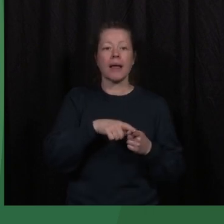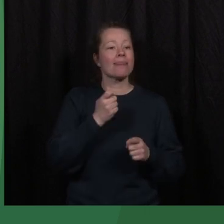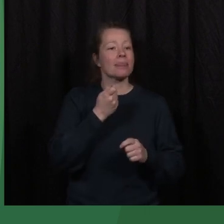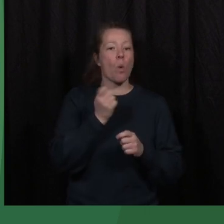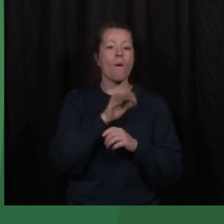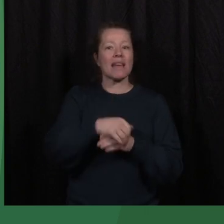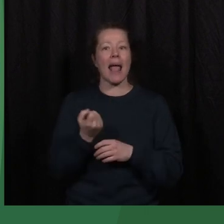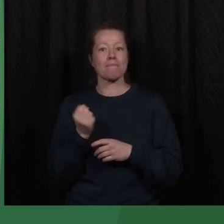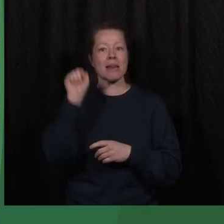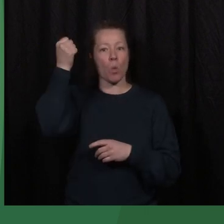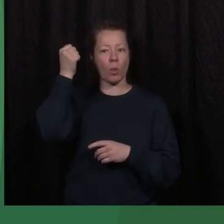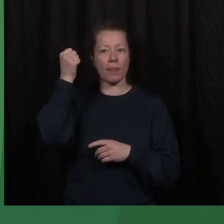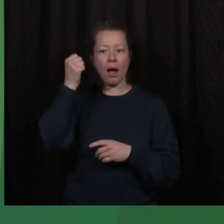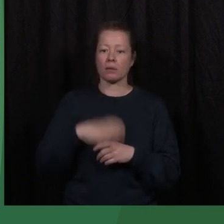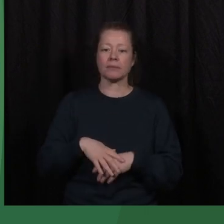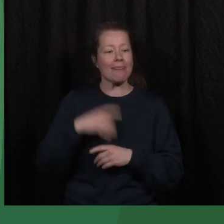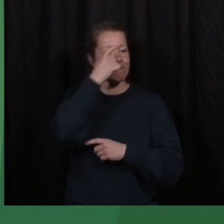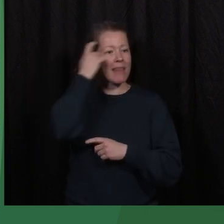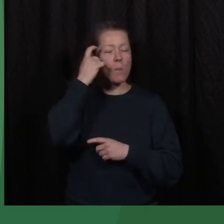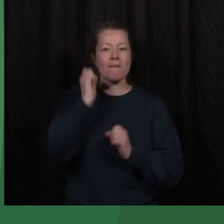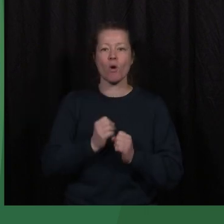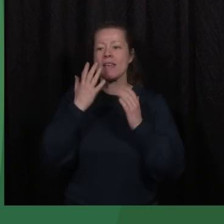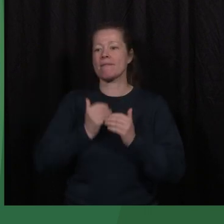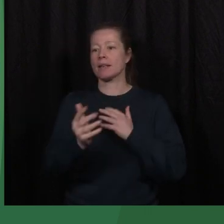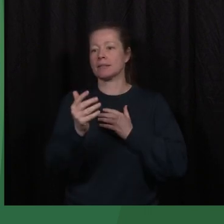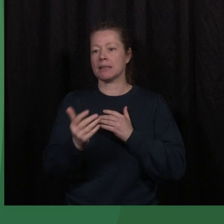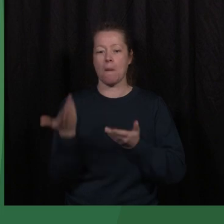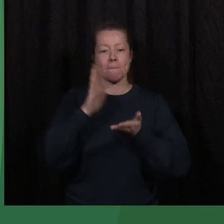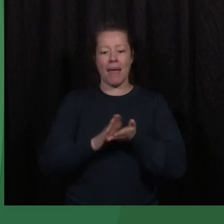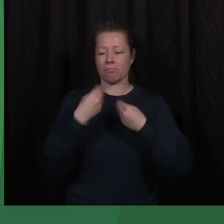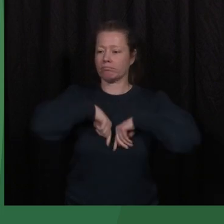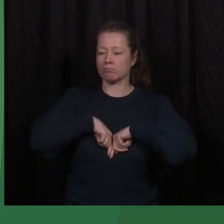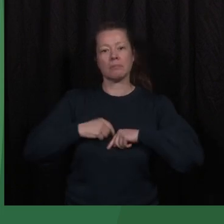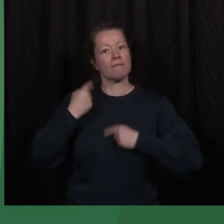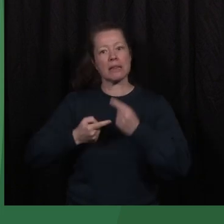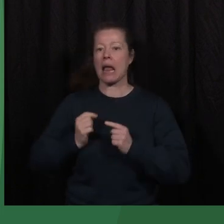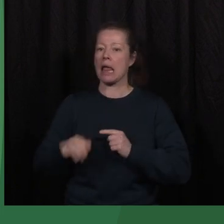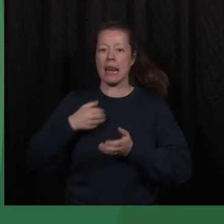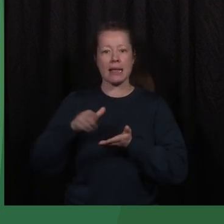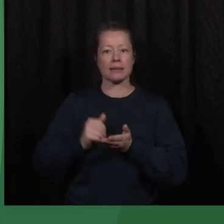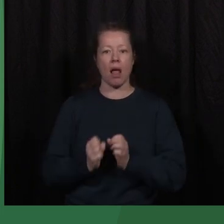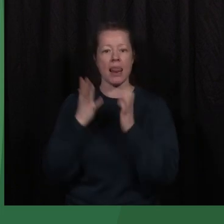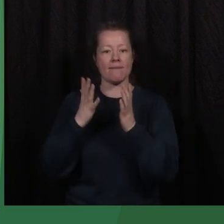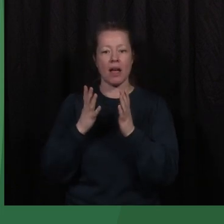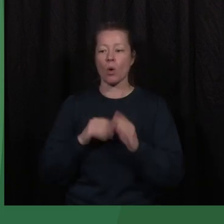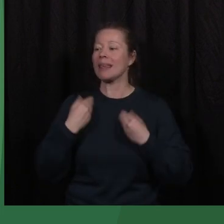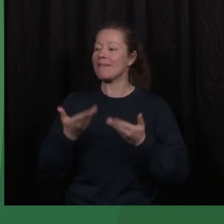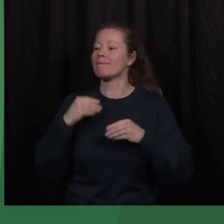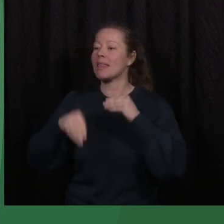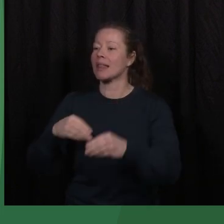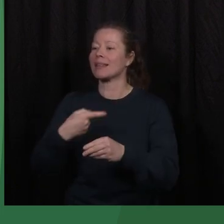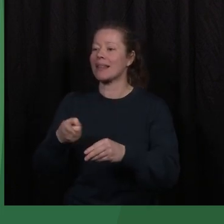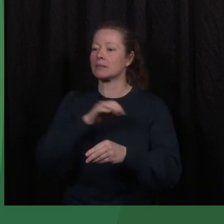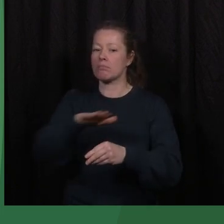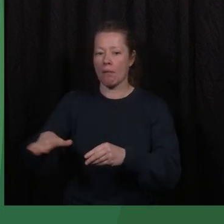for life. They will carry this trauma all their lives. They're going to pass it on to their children. 40 or 50 or